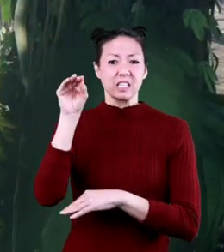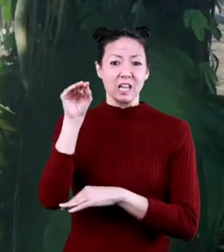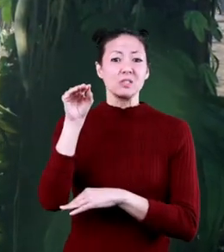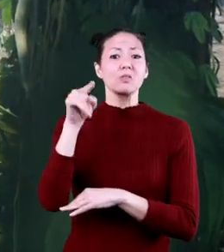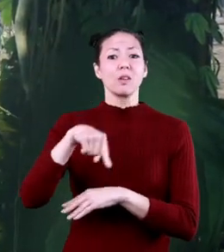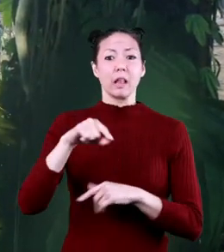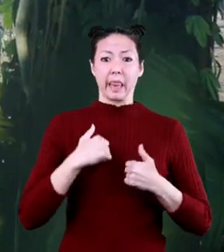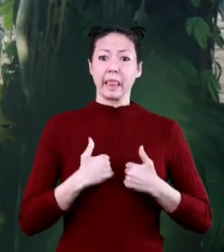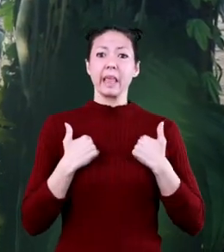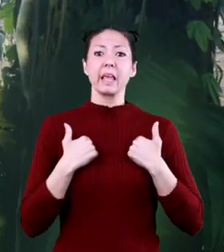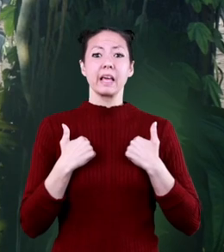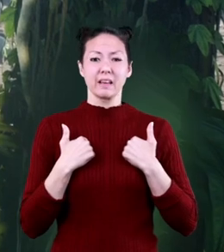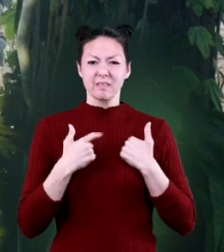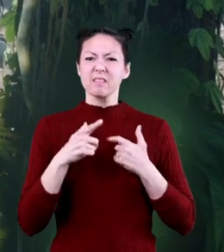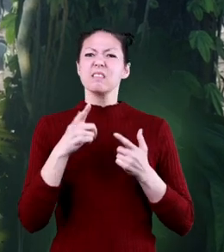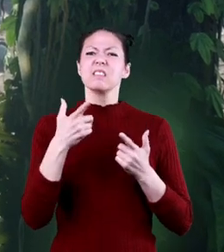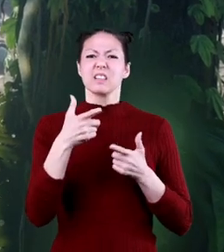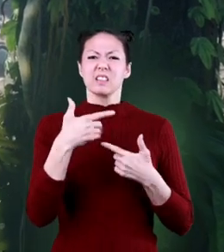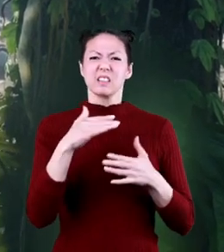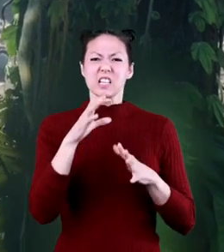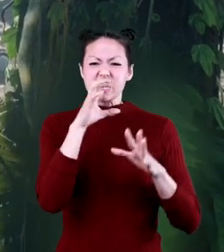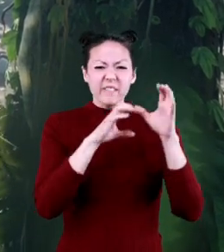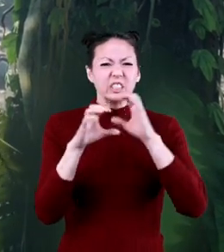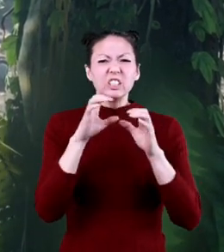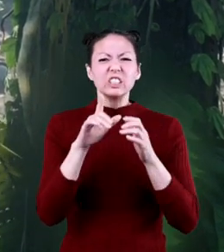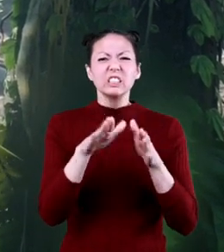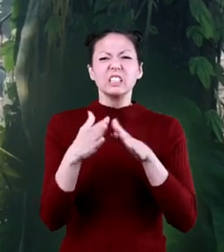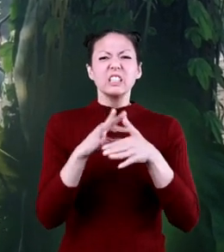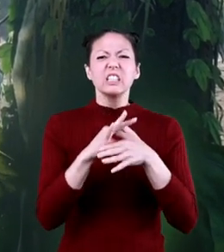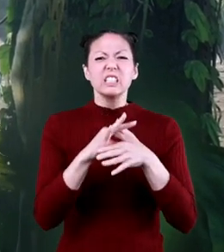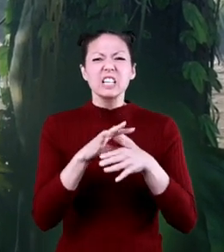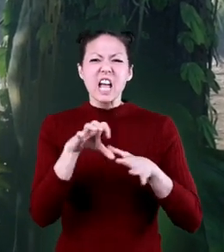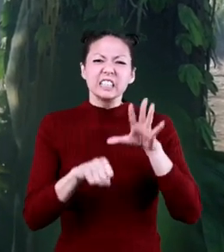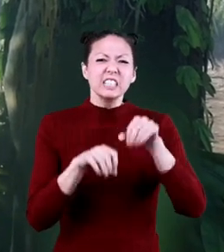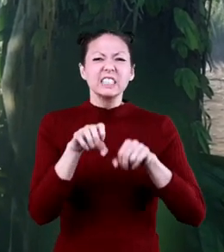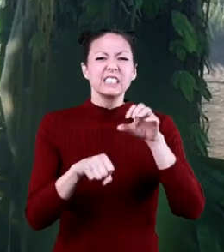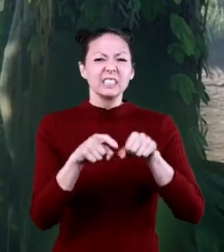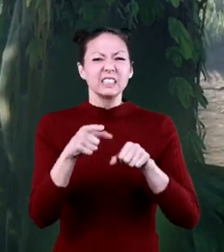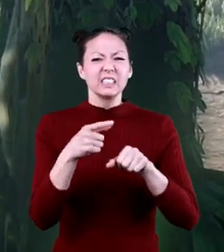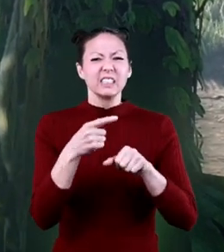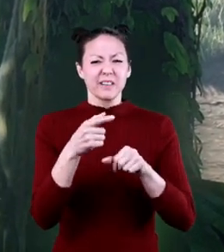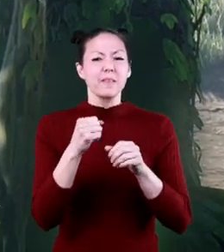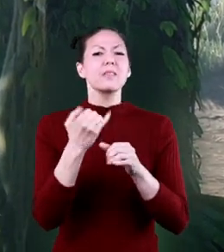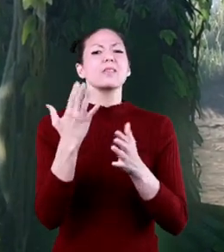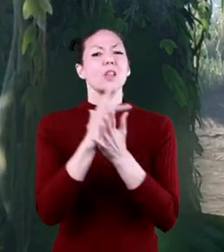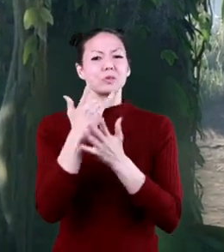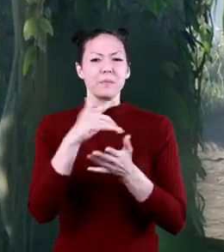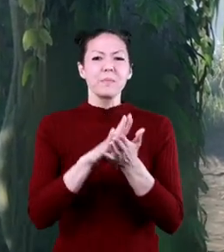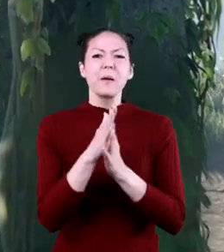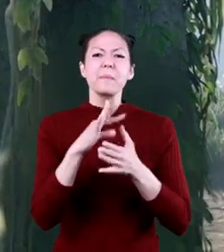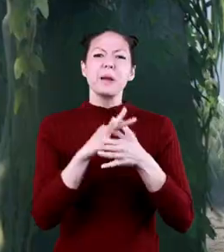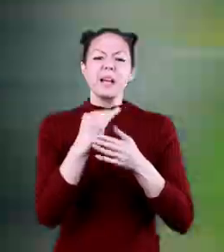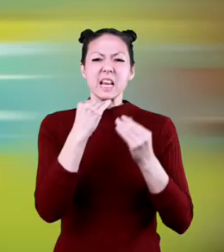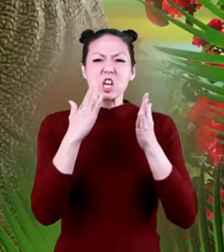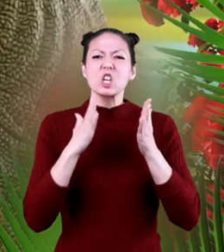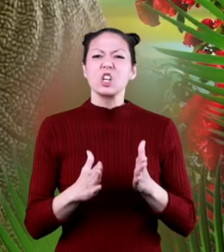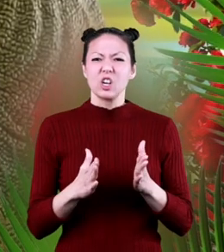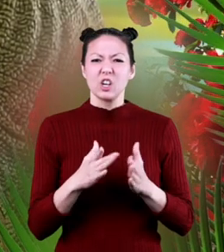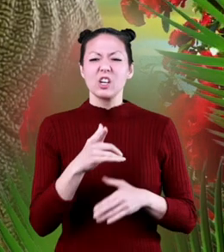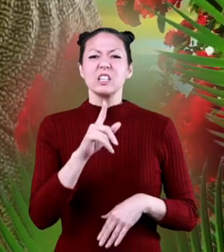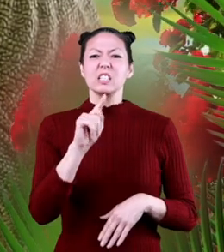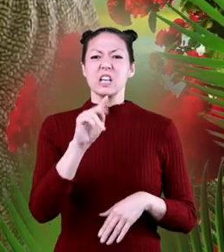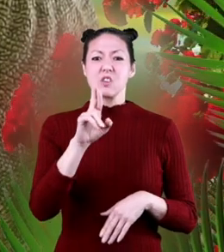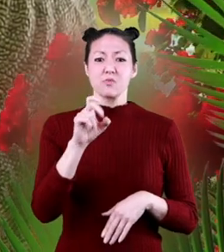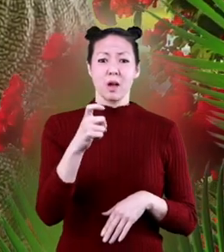dinosaurs ate live animals and scavenged carcasses, making them carnivores or meat-eaters. The